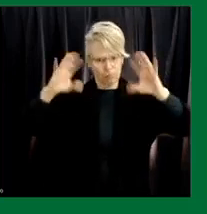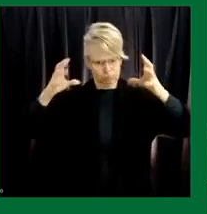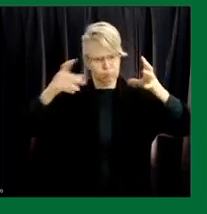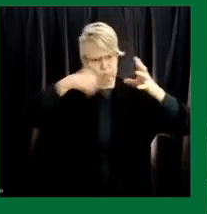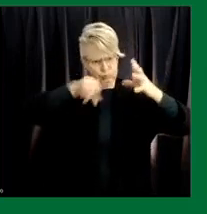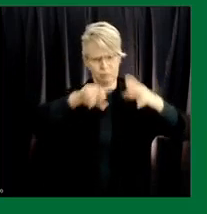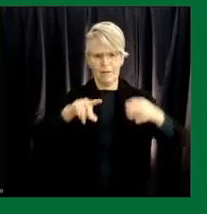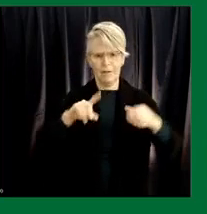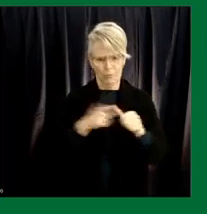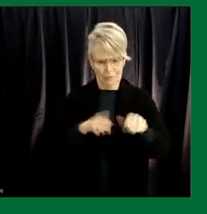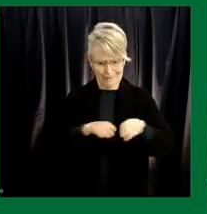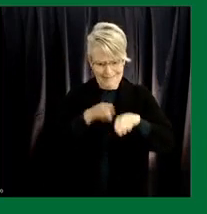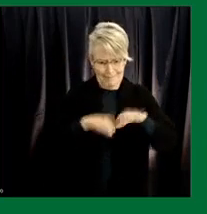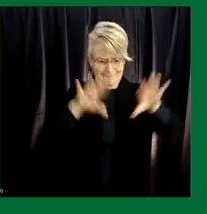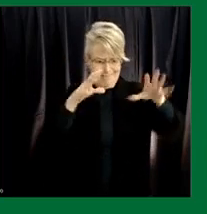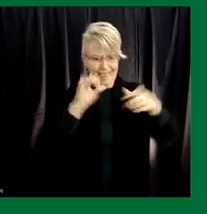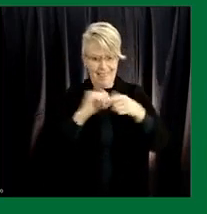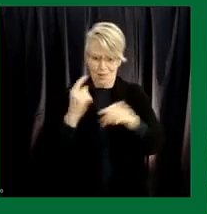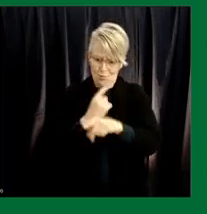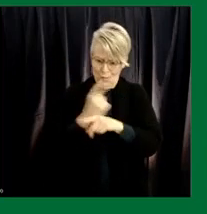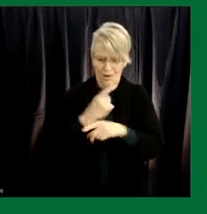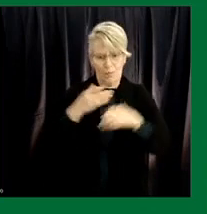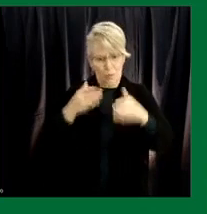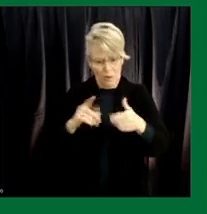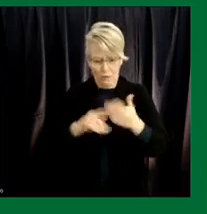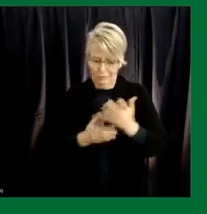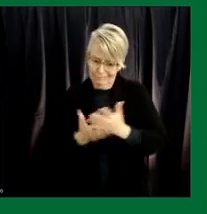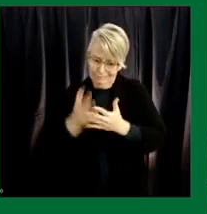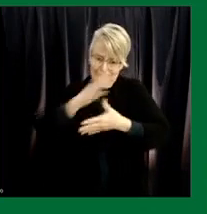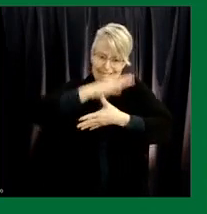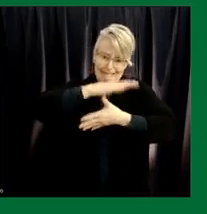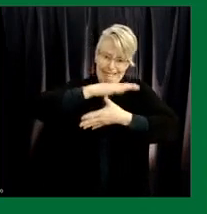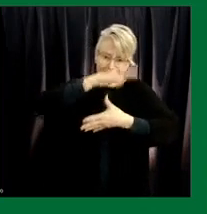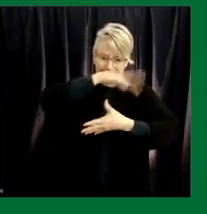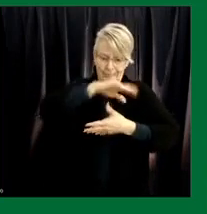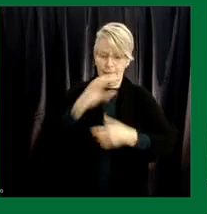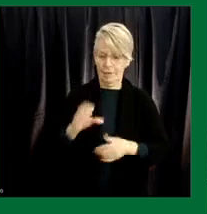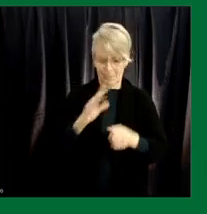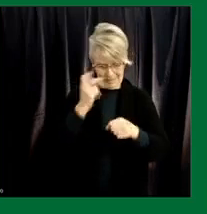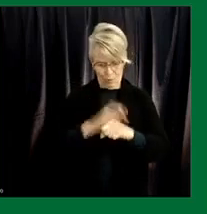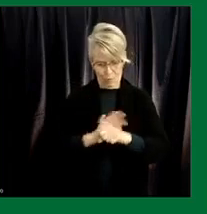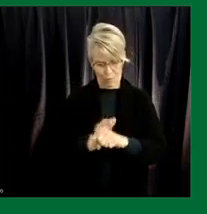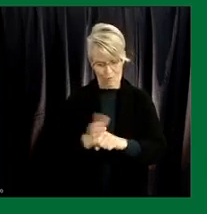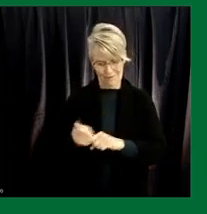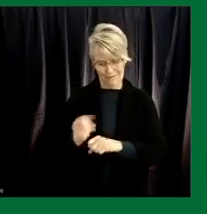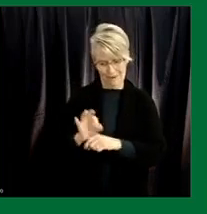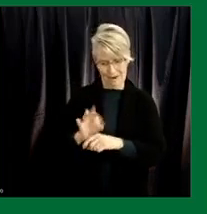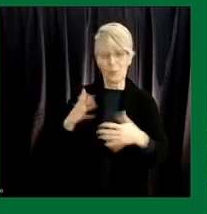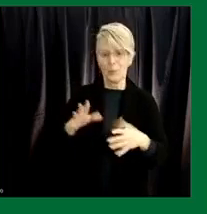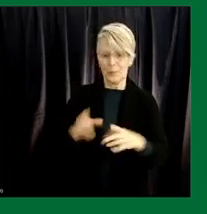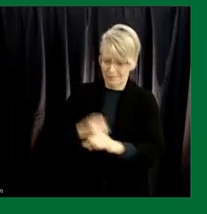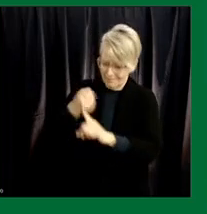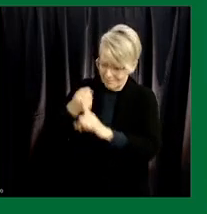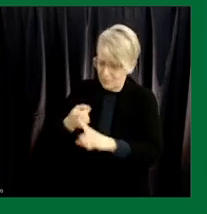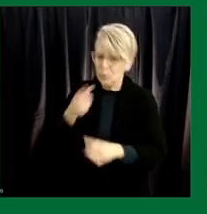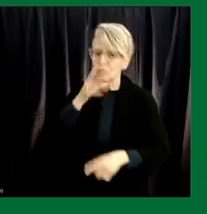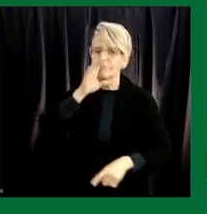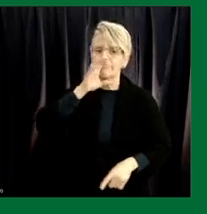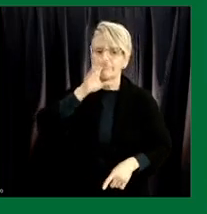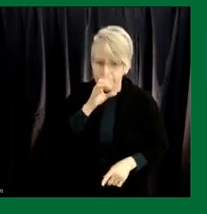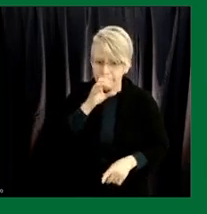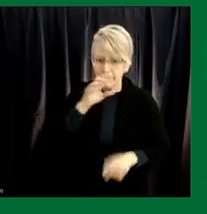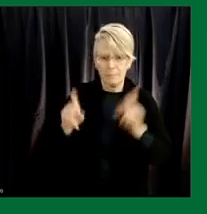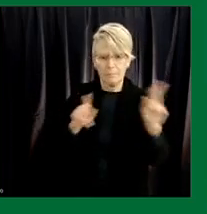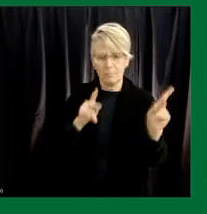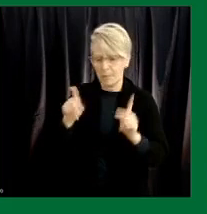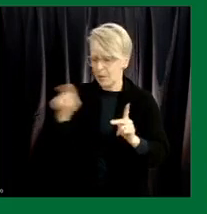uh the correct way to prioritize people as we know that coven 19 does impact uh the most elderly in our communities at a